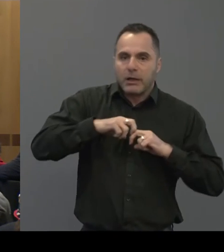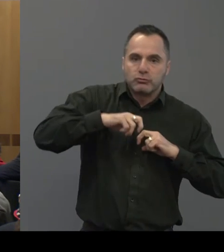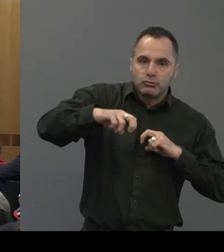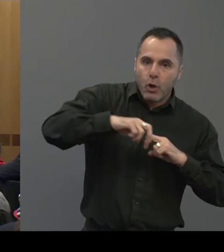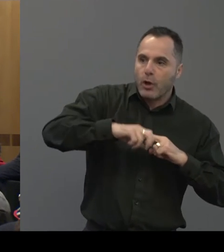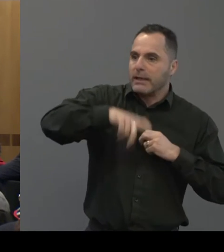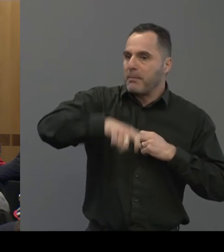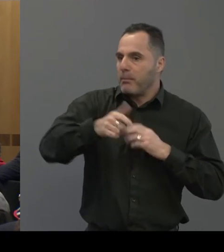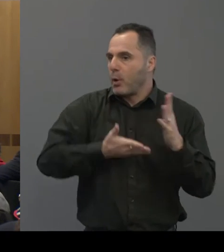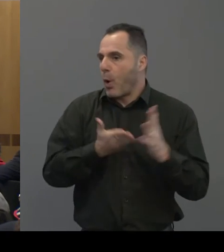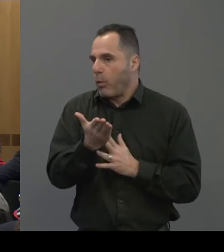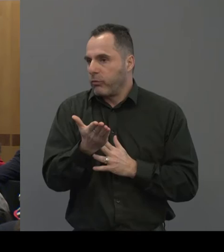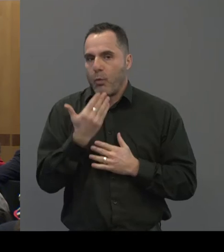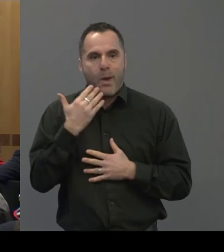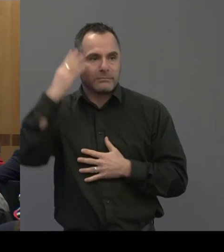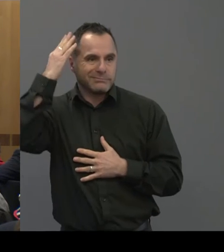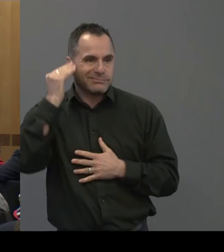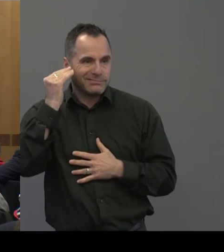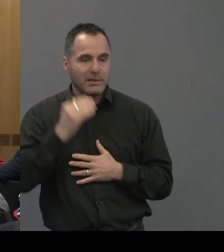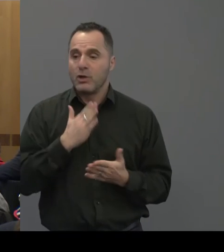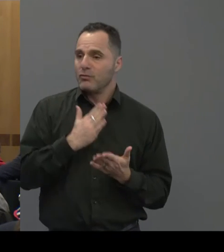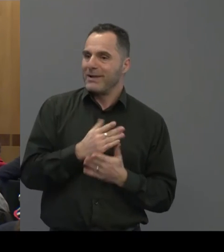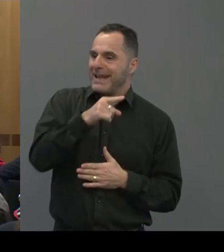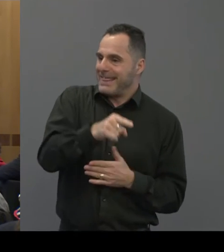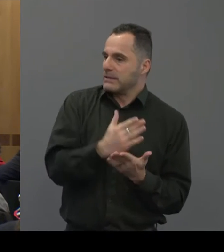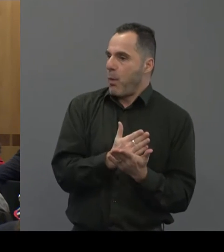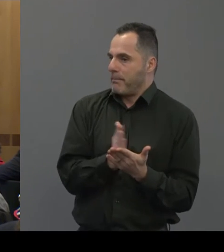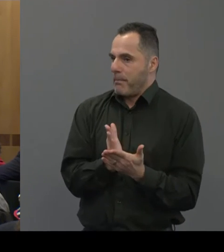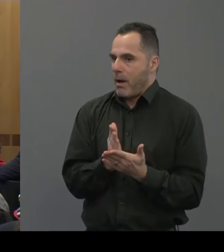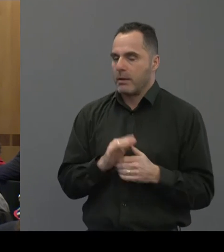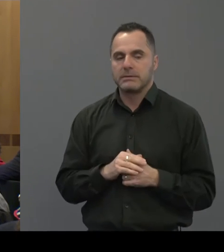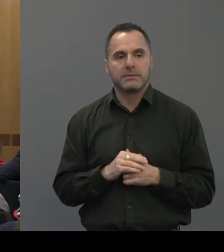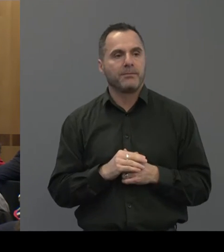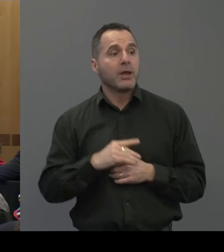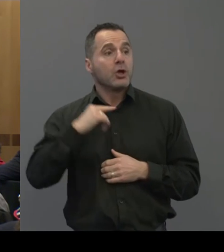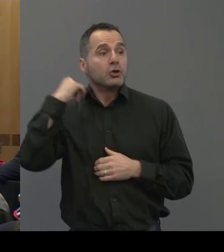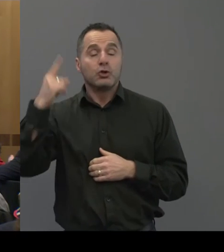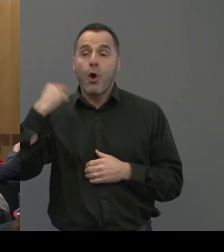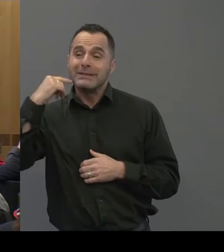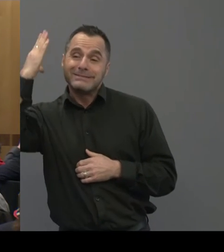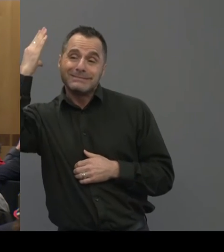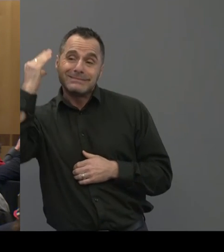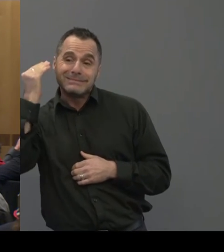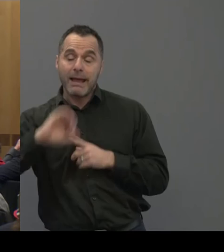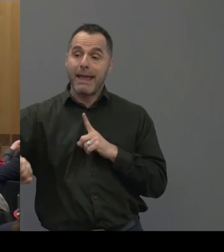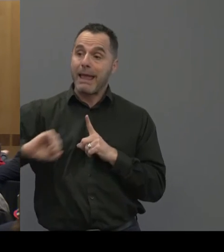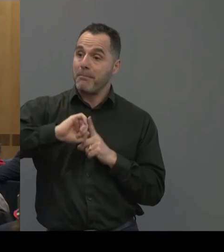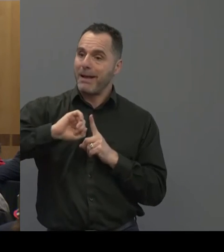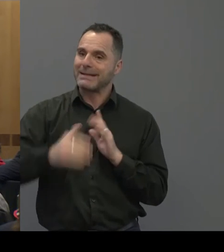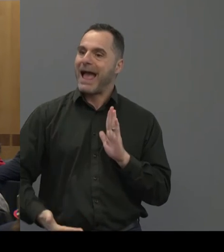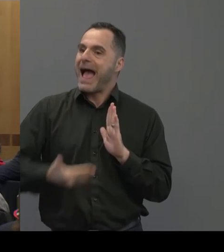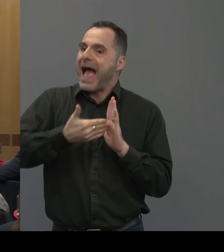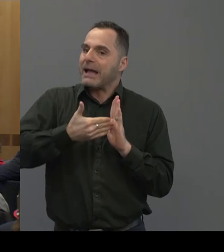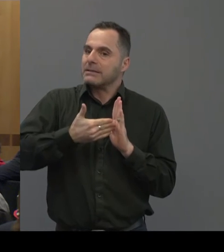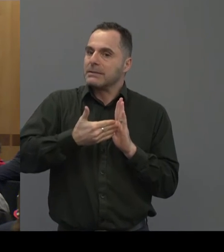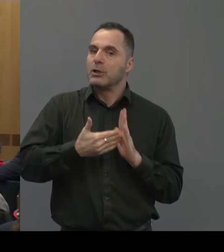journey that people go through. So this is only one part. But obviously, the noise-induced hearing impact does add to the